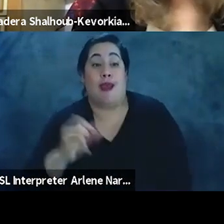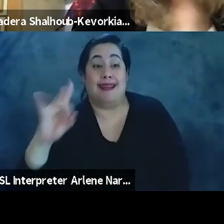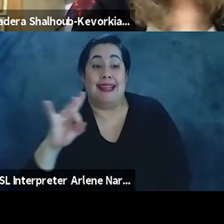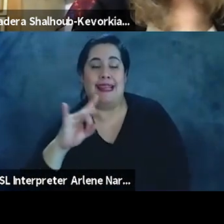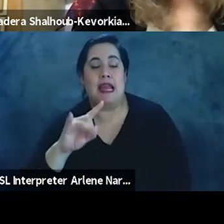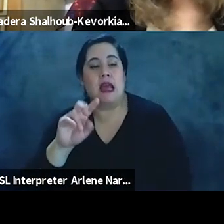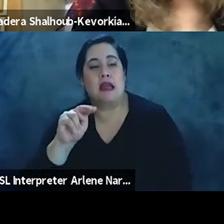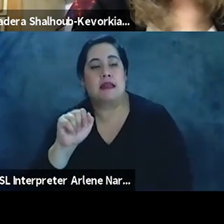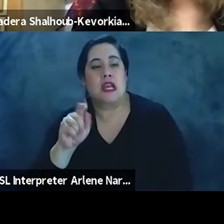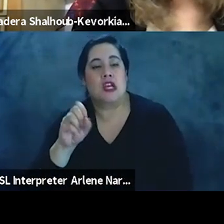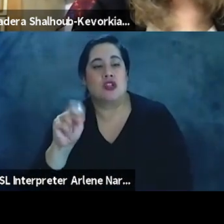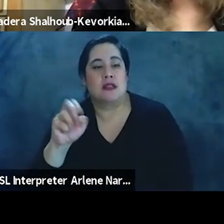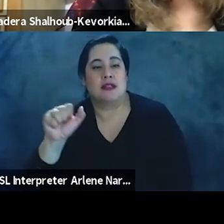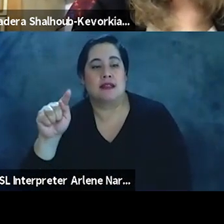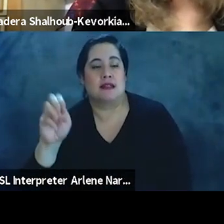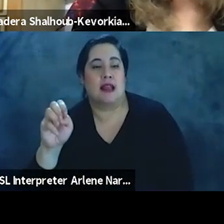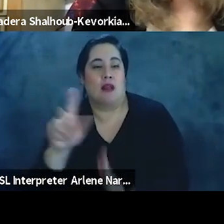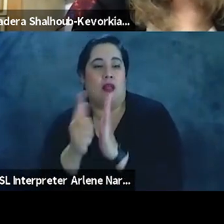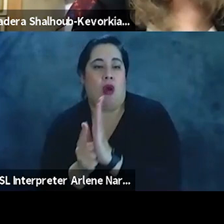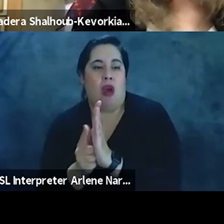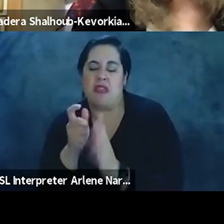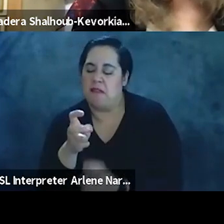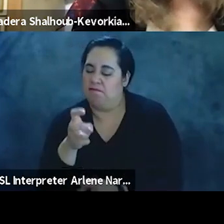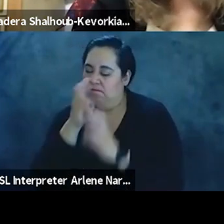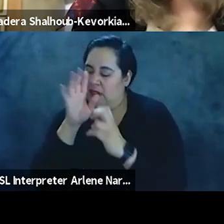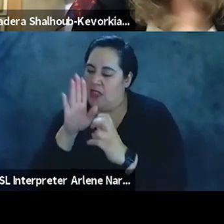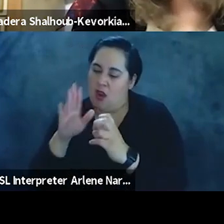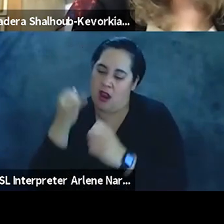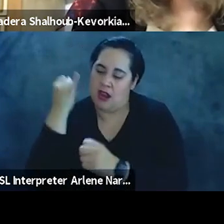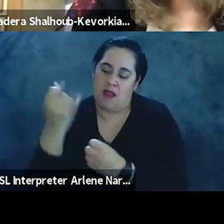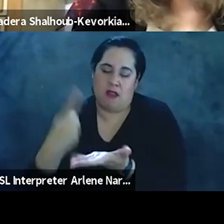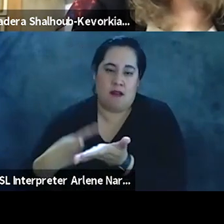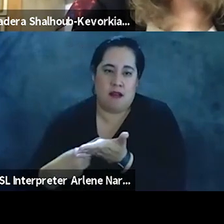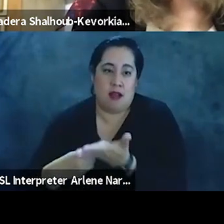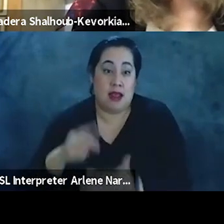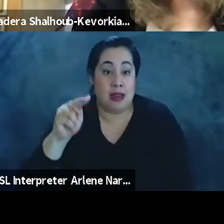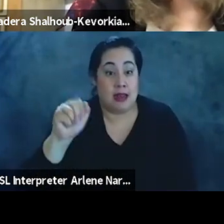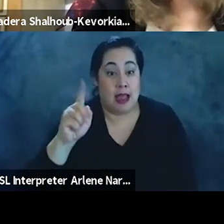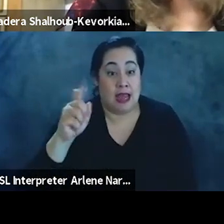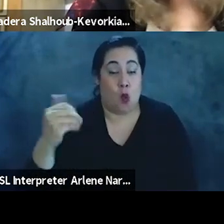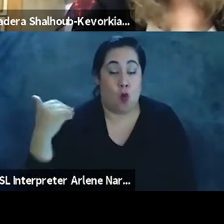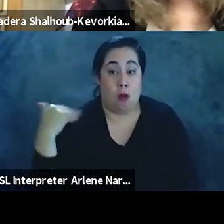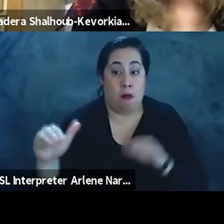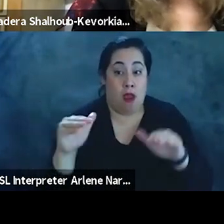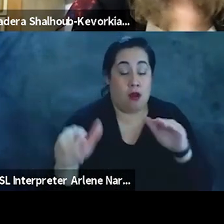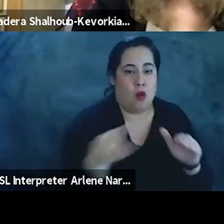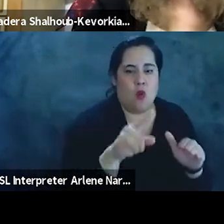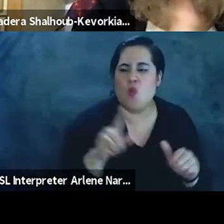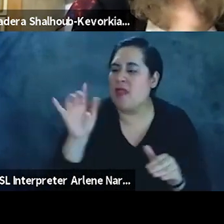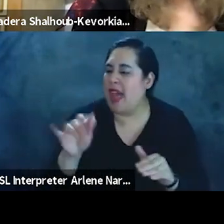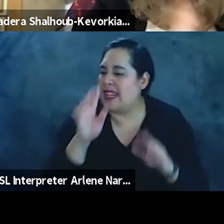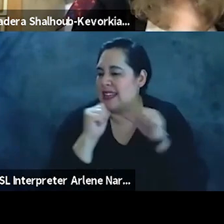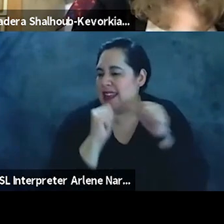referred to by, by hardening their forms of discourse, like Nadia was reminding us of, they're kind of chucking out the denial thing.